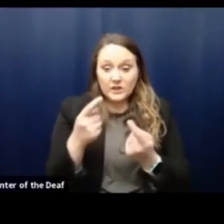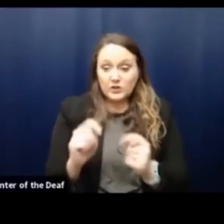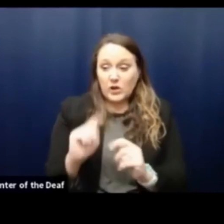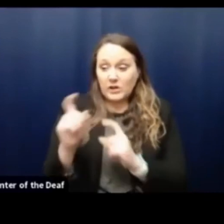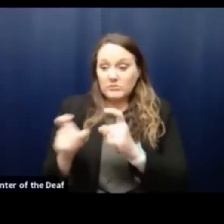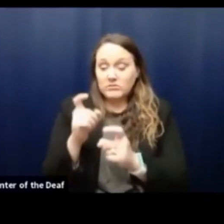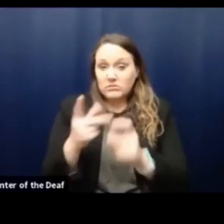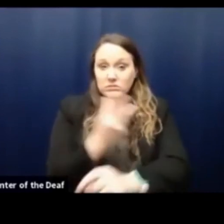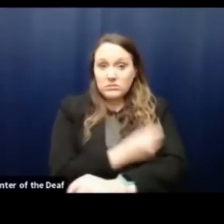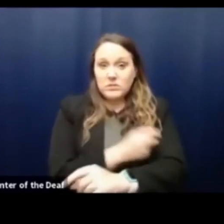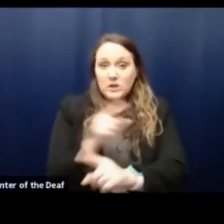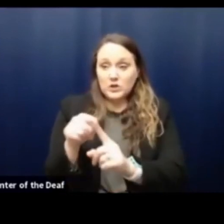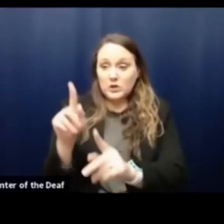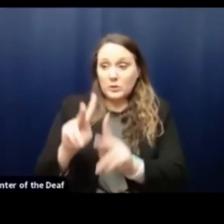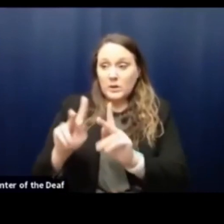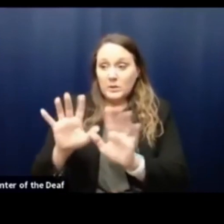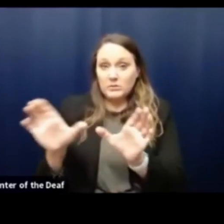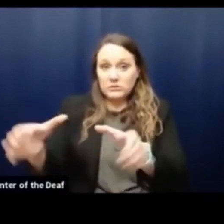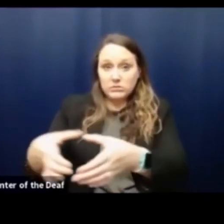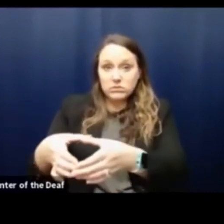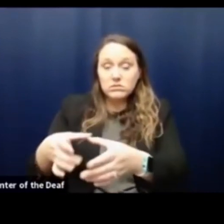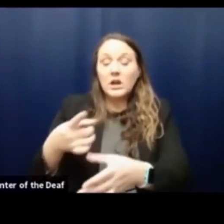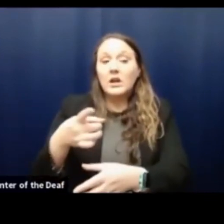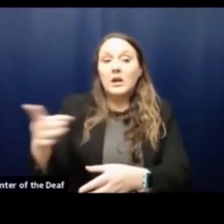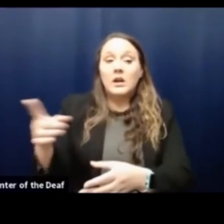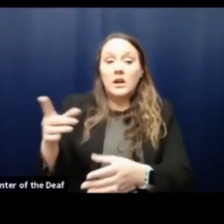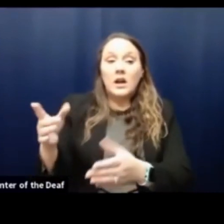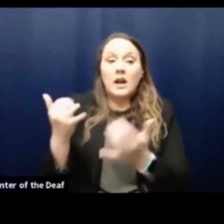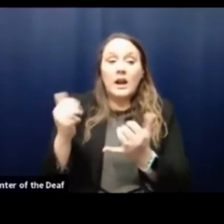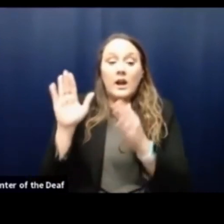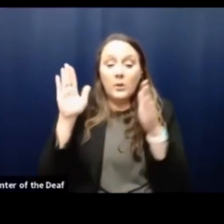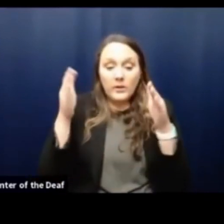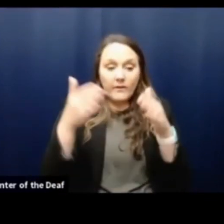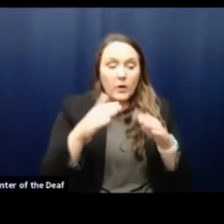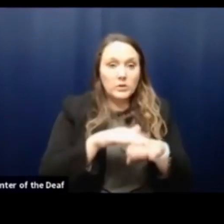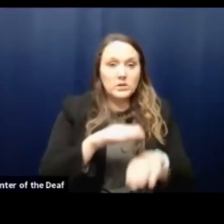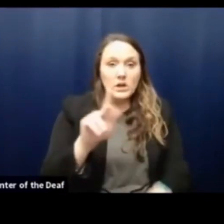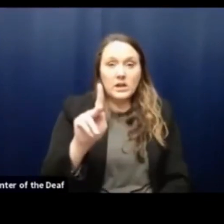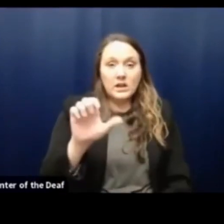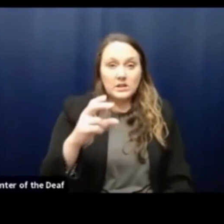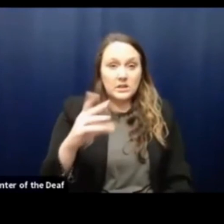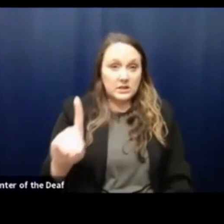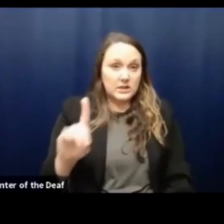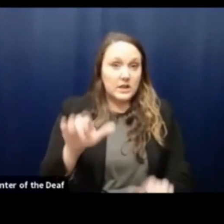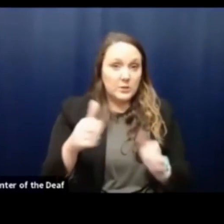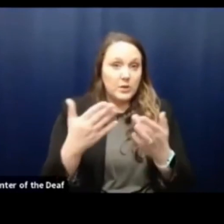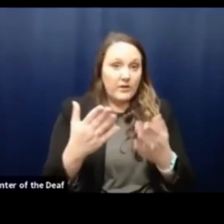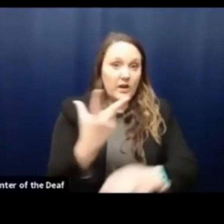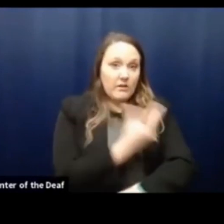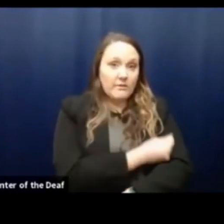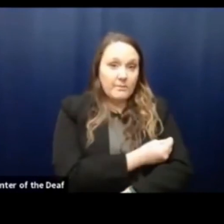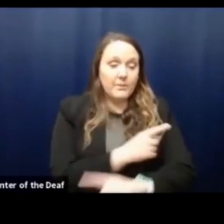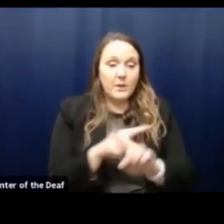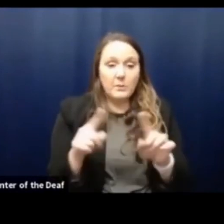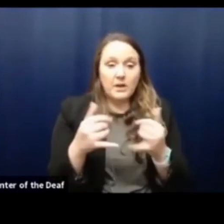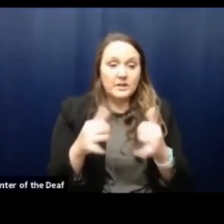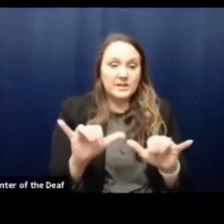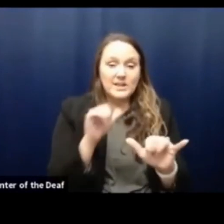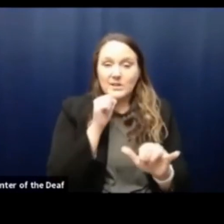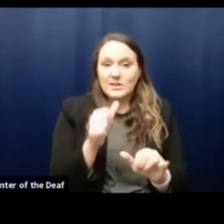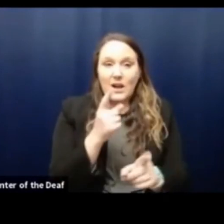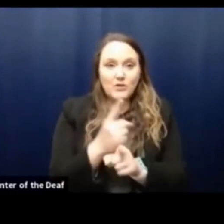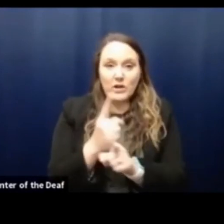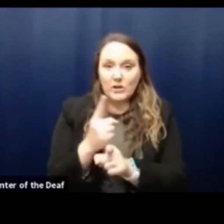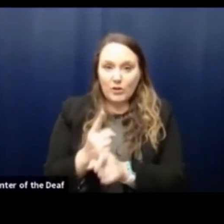large, the focus has shifted to providing the Knox County Health Department with vaccine, although it still remains irregular. And so our